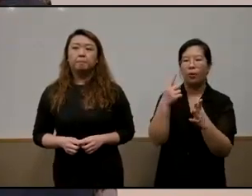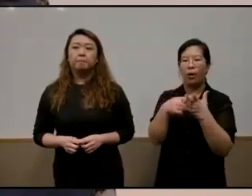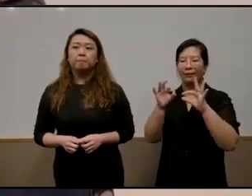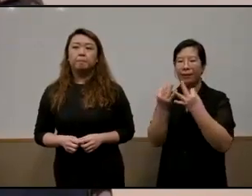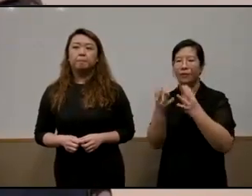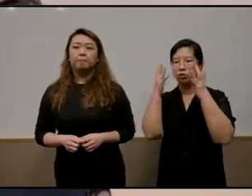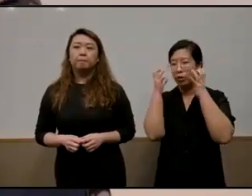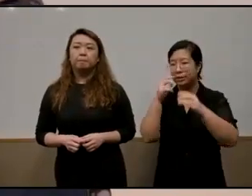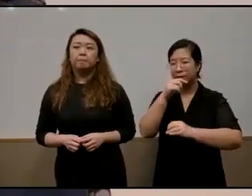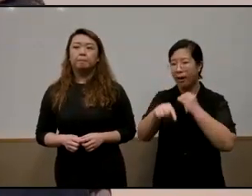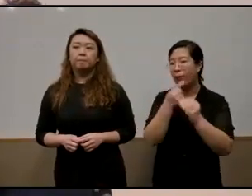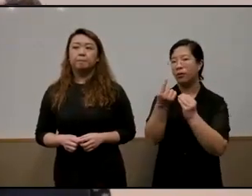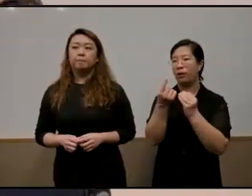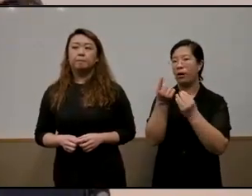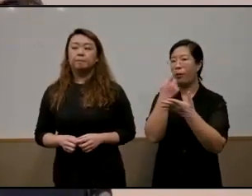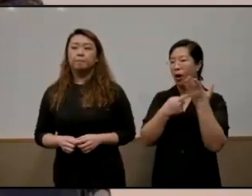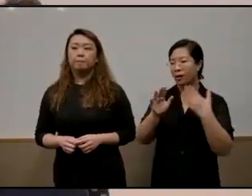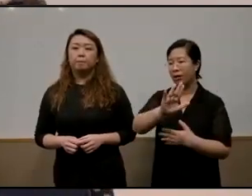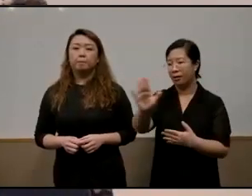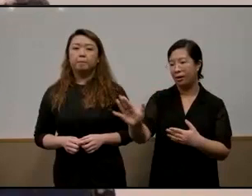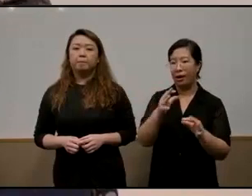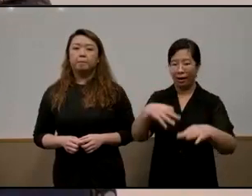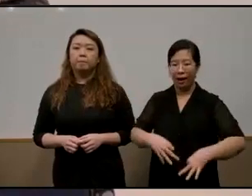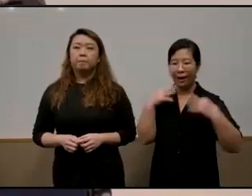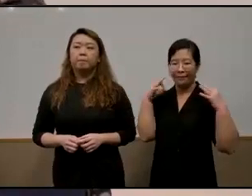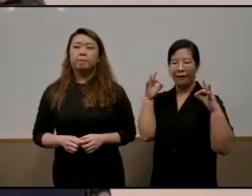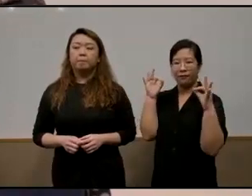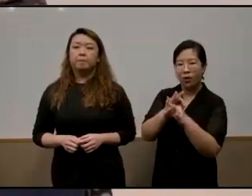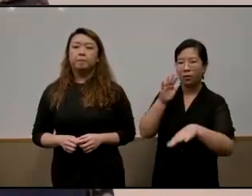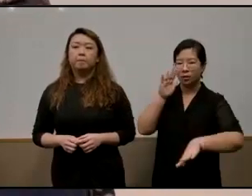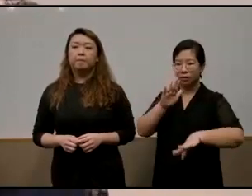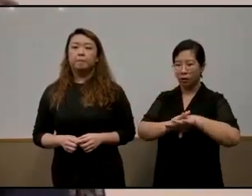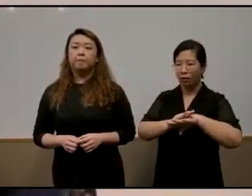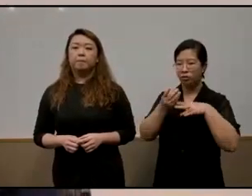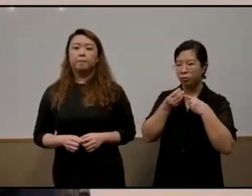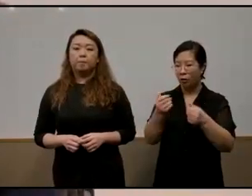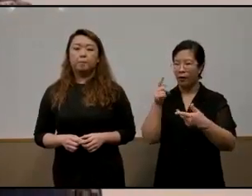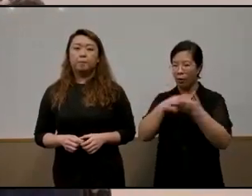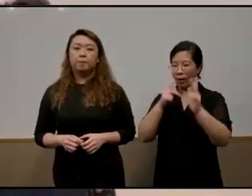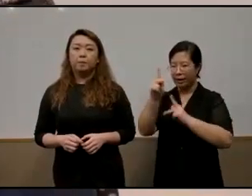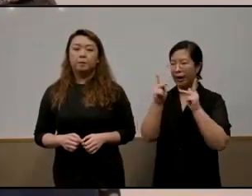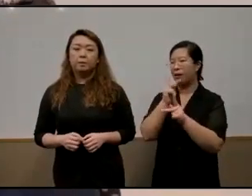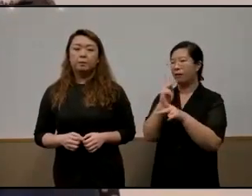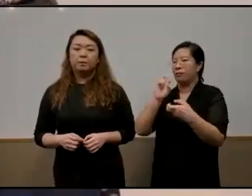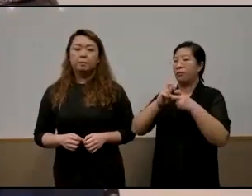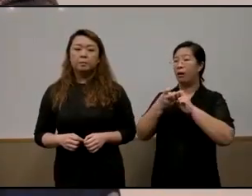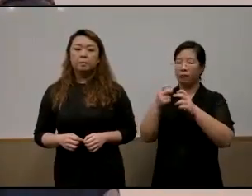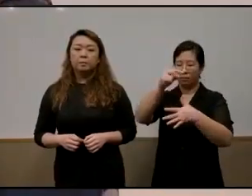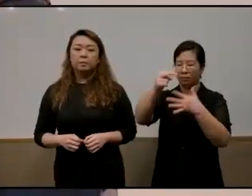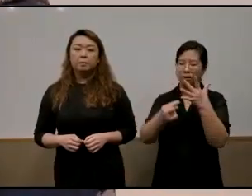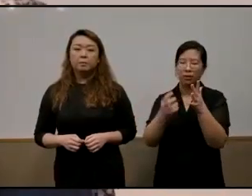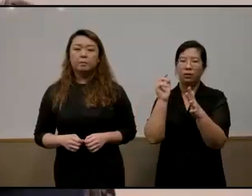what um their entire lives uh focus on solving the kind of problems that they have uh which are really